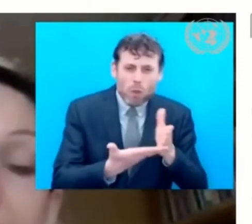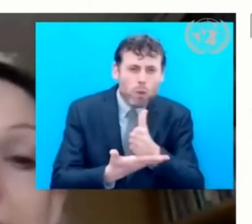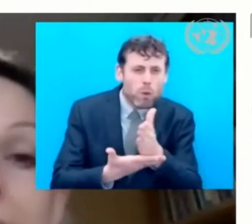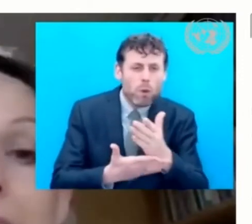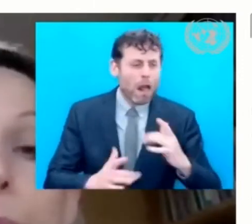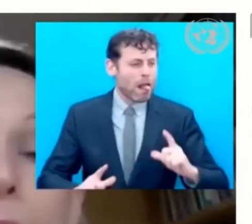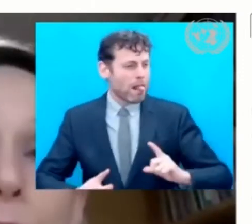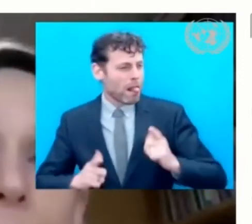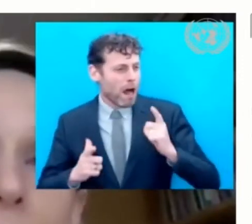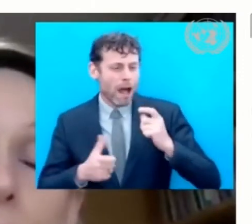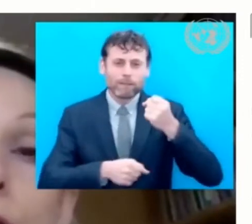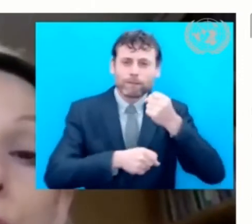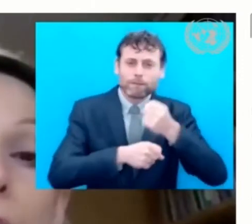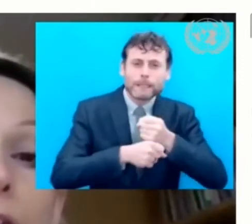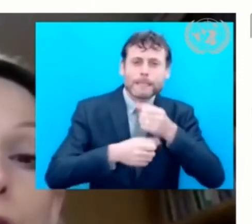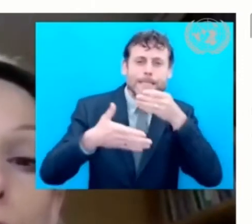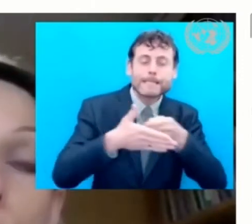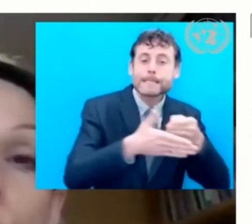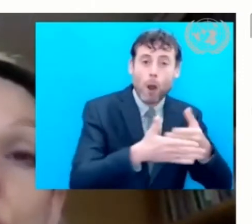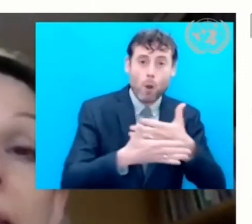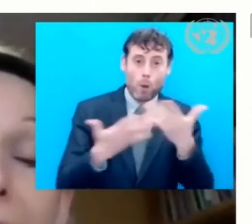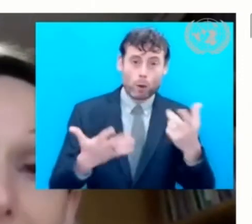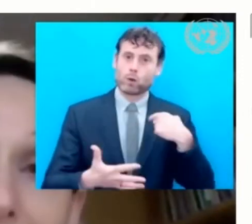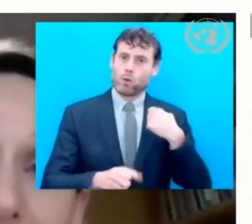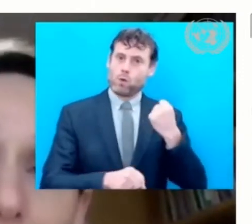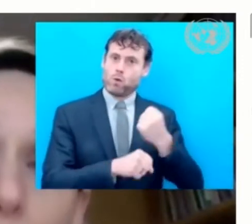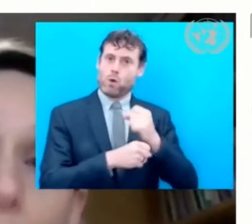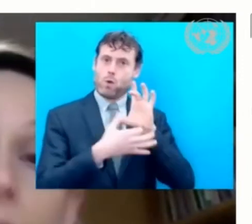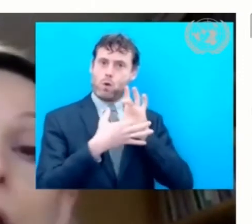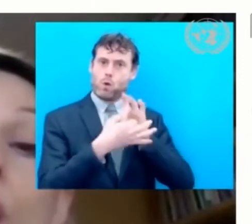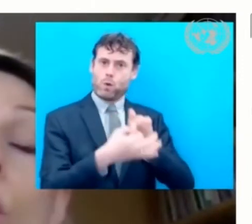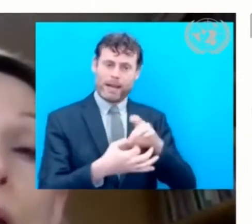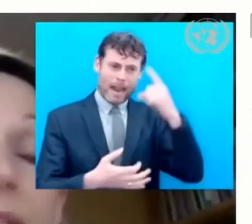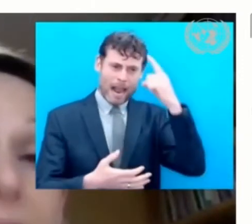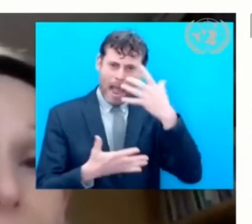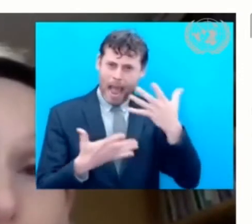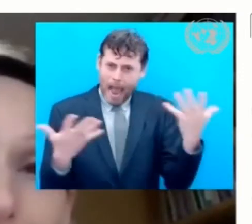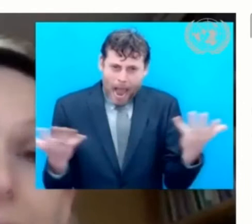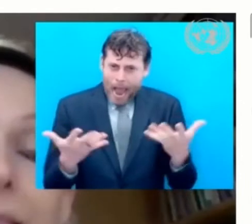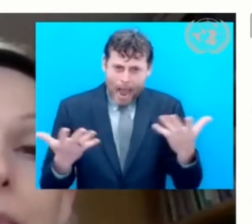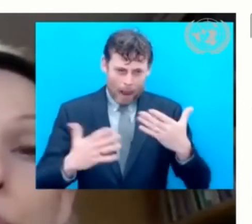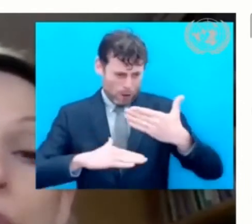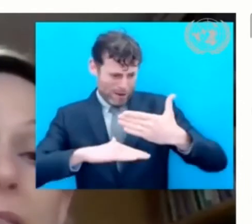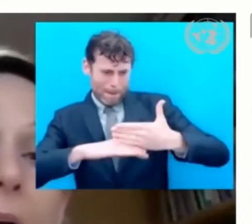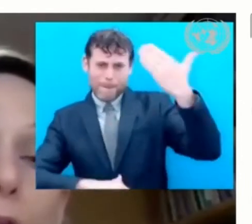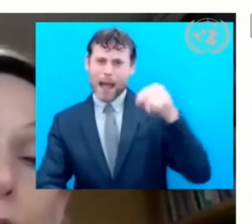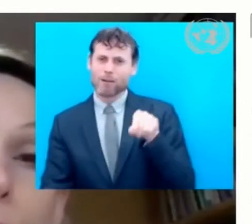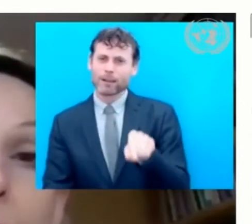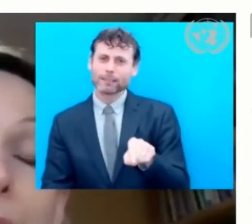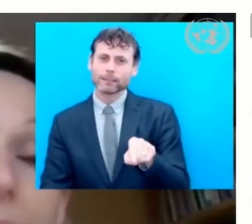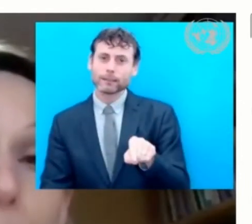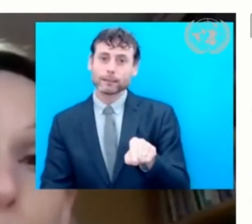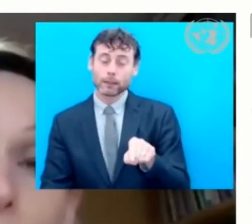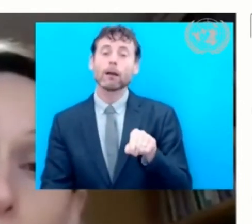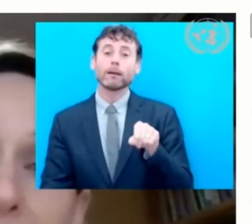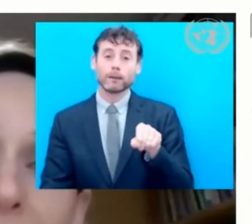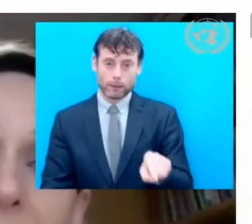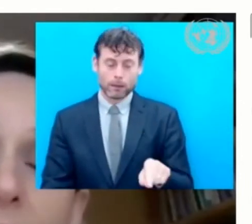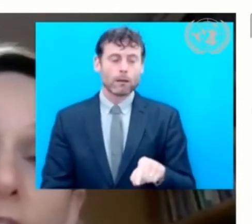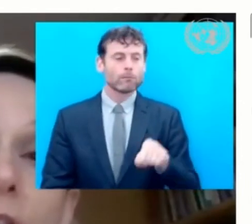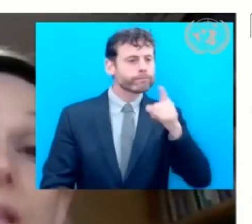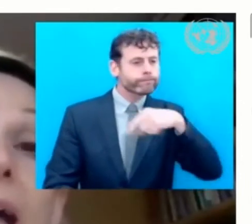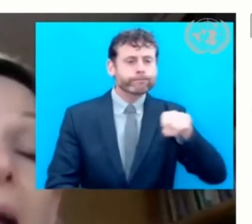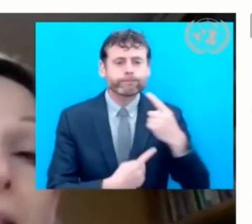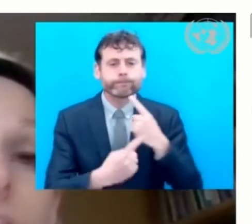Importantly, the barriers to the rights to work and at work were systematically pointed out to me by the people's